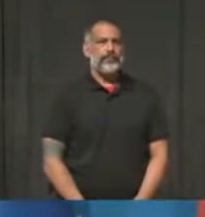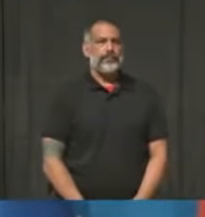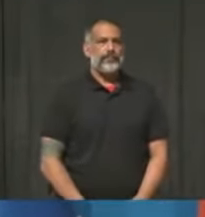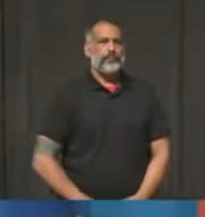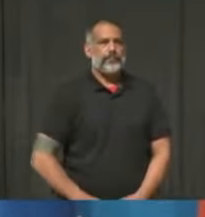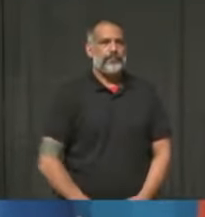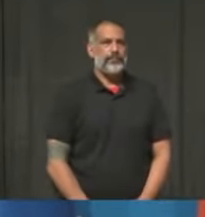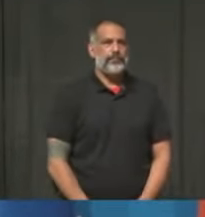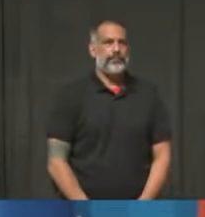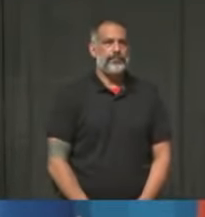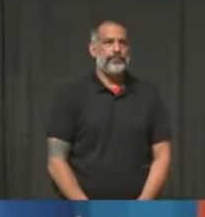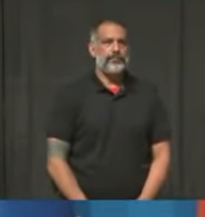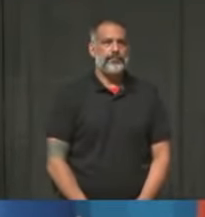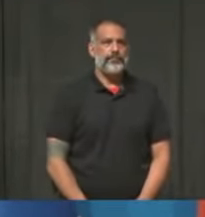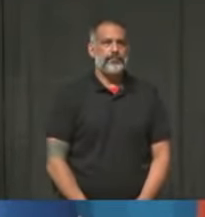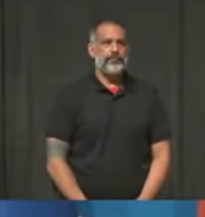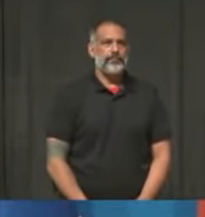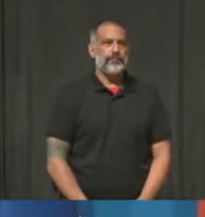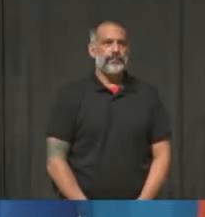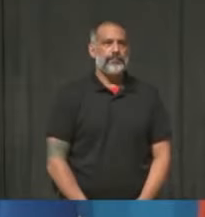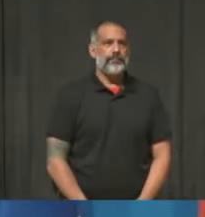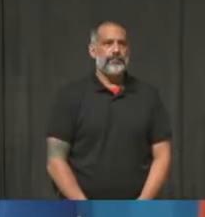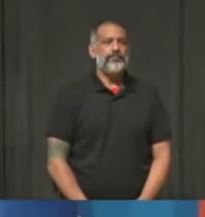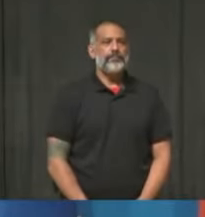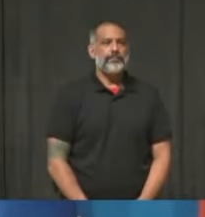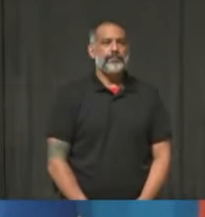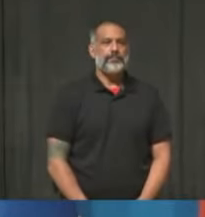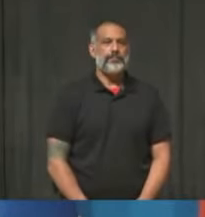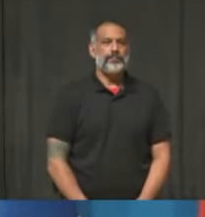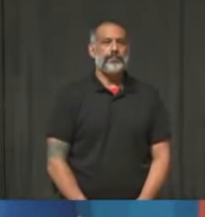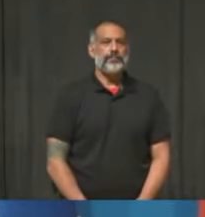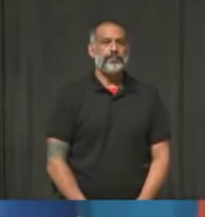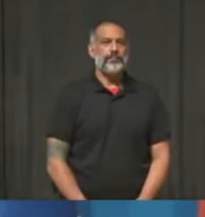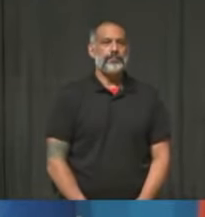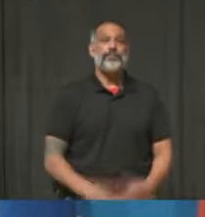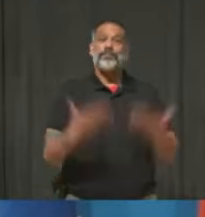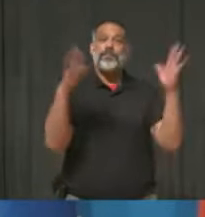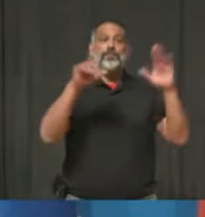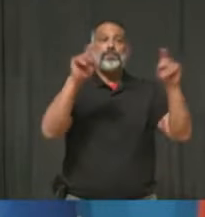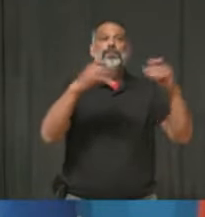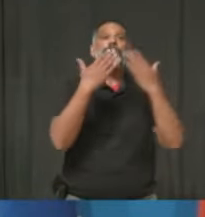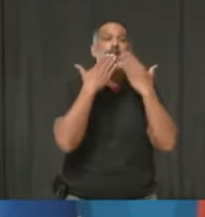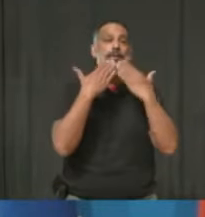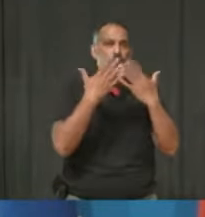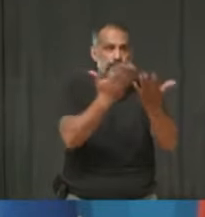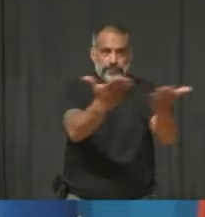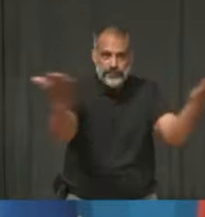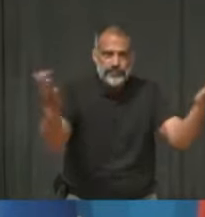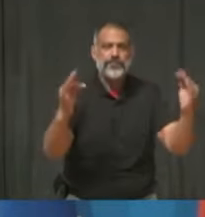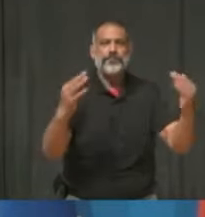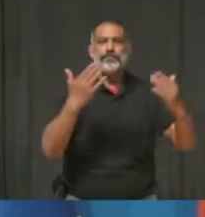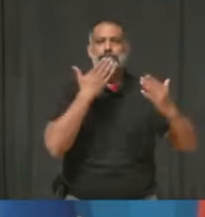Was that our last question? That's your last question. Thank you for everyone for joining. Thank you.